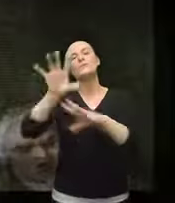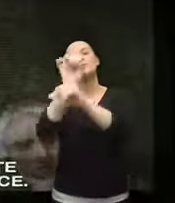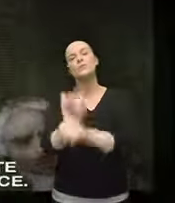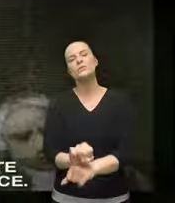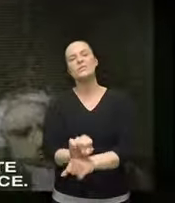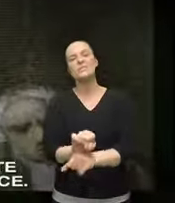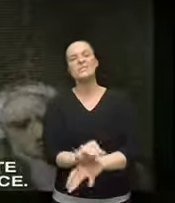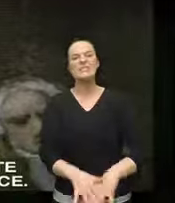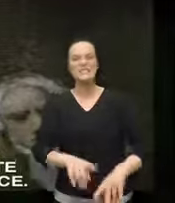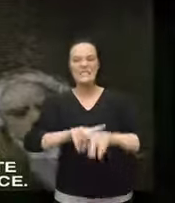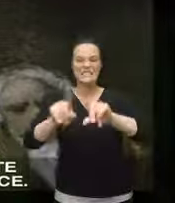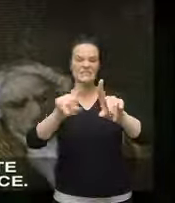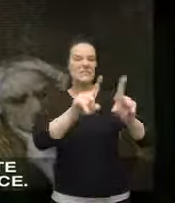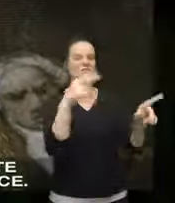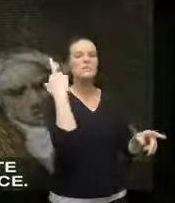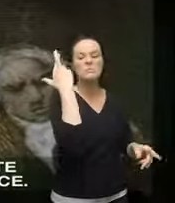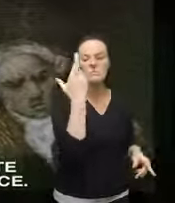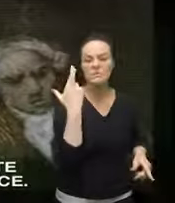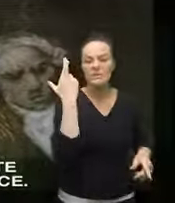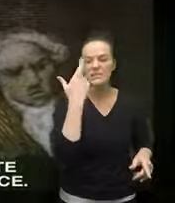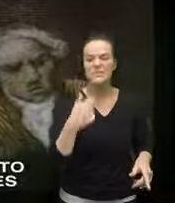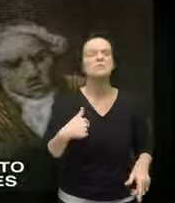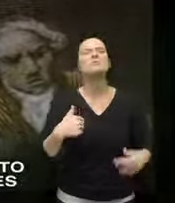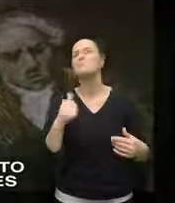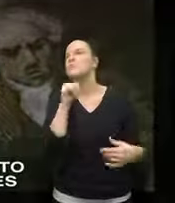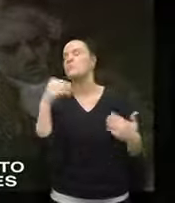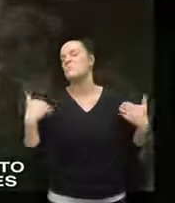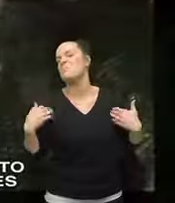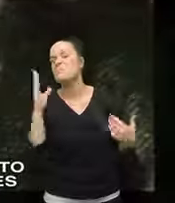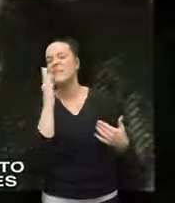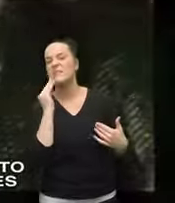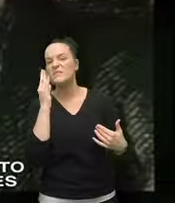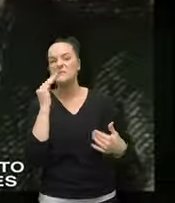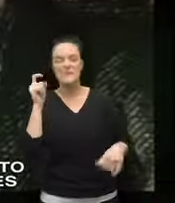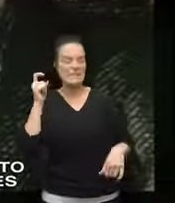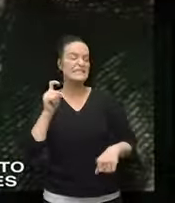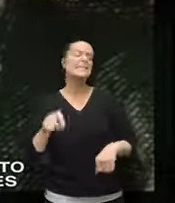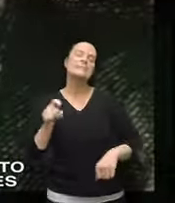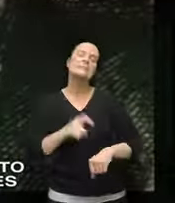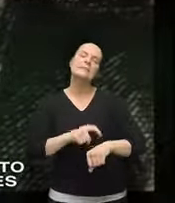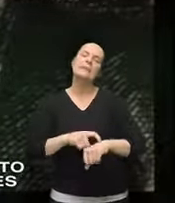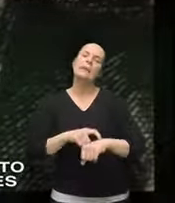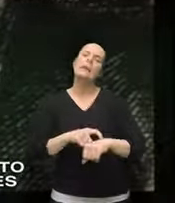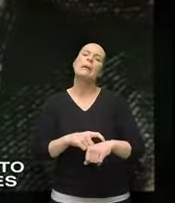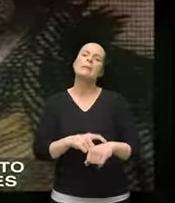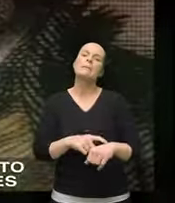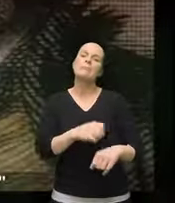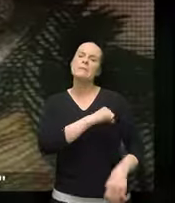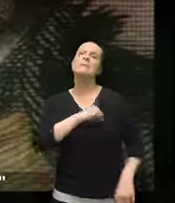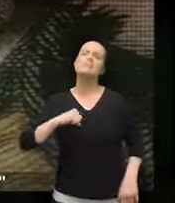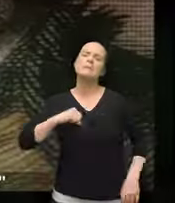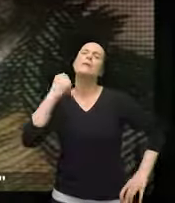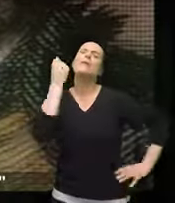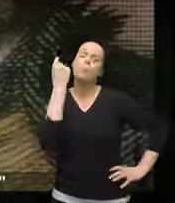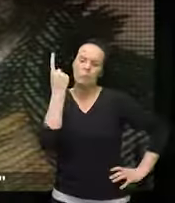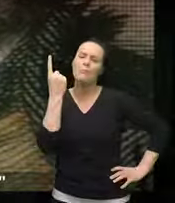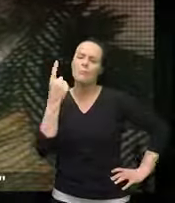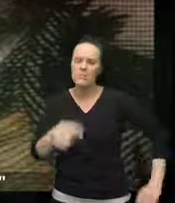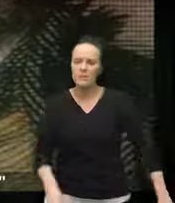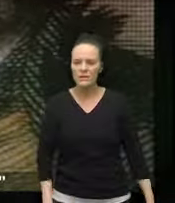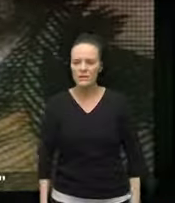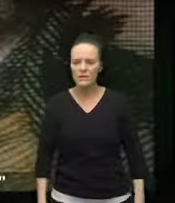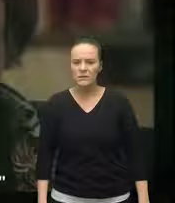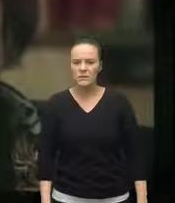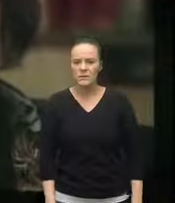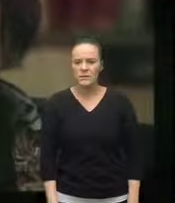affairs people elected to the senate won't have a lot of experience you need some time in office to exercise the responsibilities of the senate